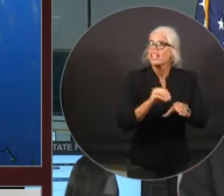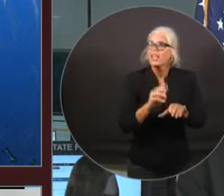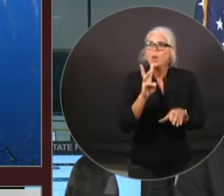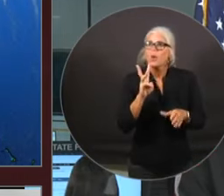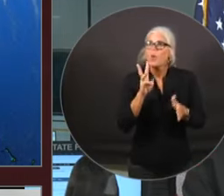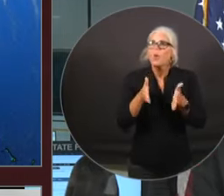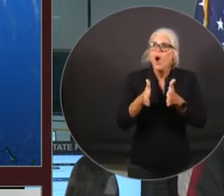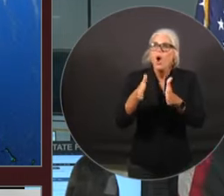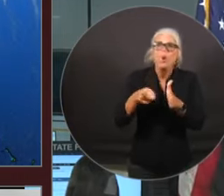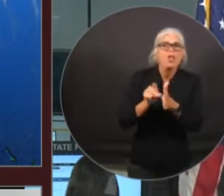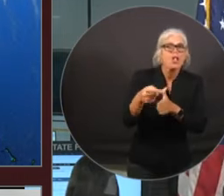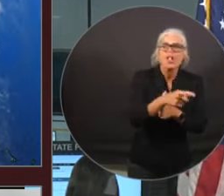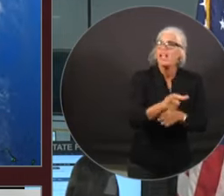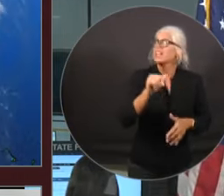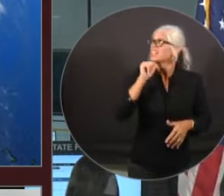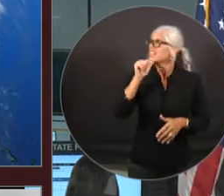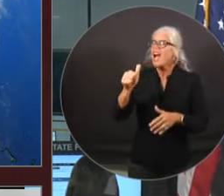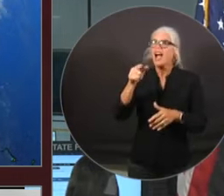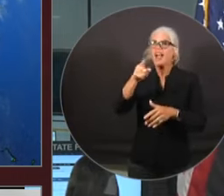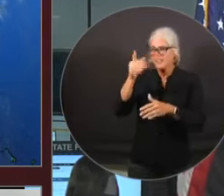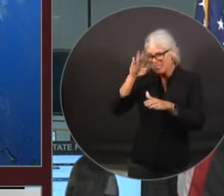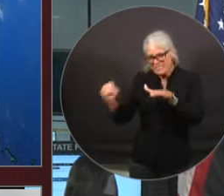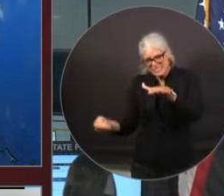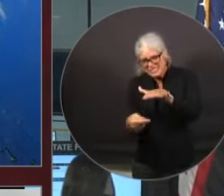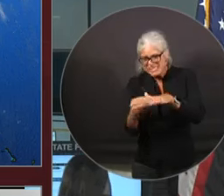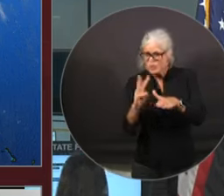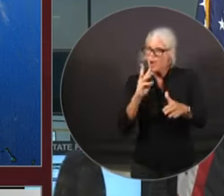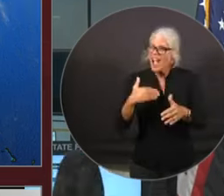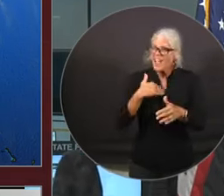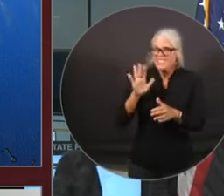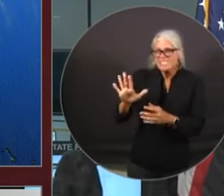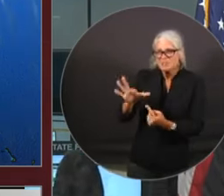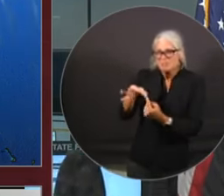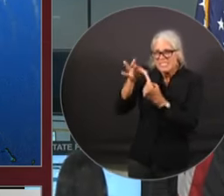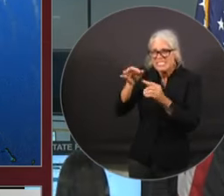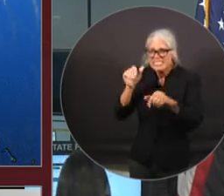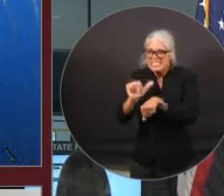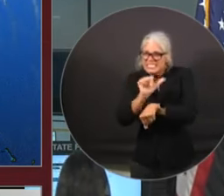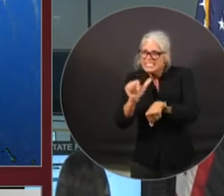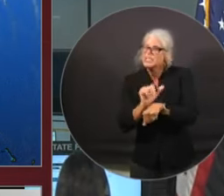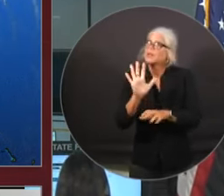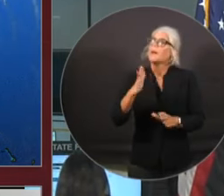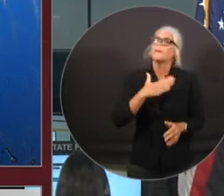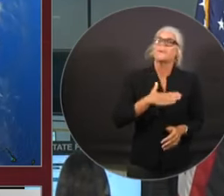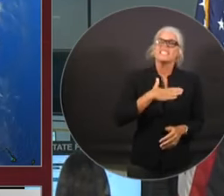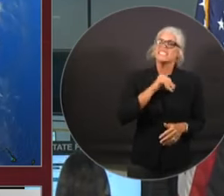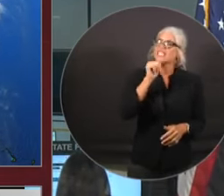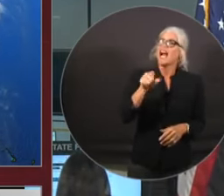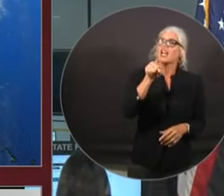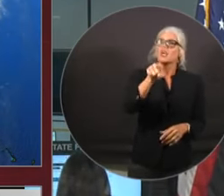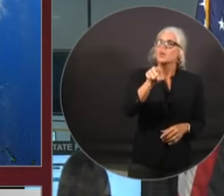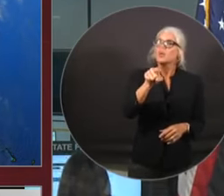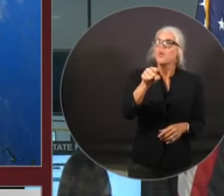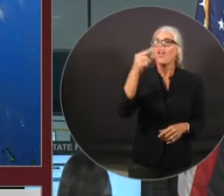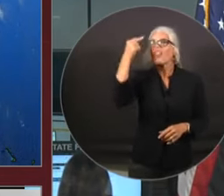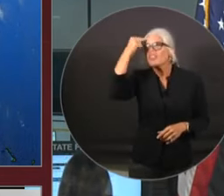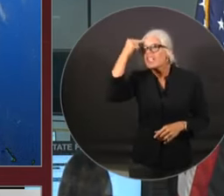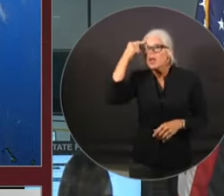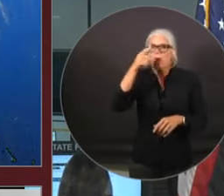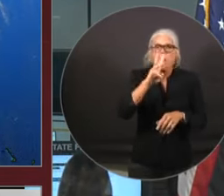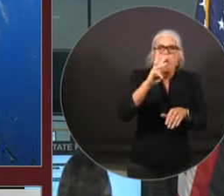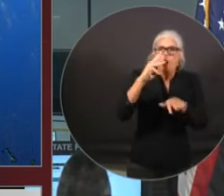are hidden dangers. There are potentially downed electrical lines. So please do not mess with that. Do not try to drive in it.